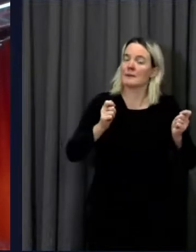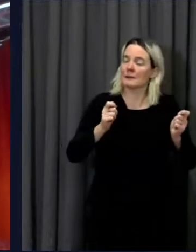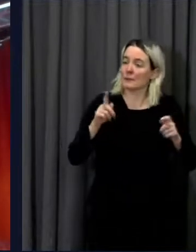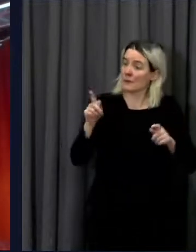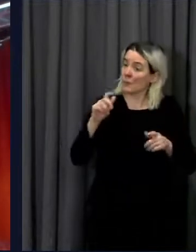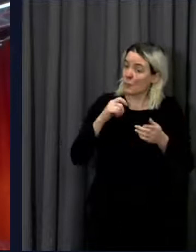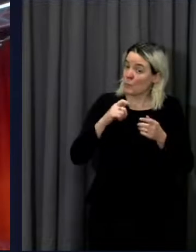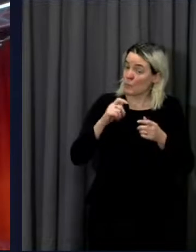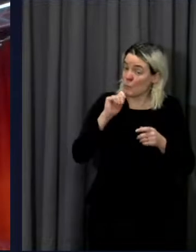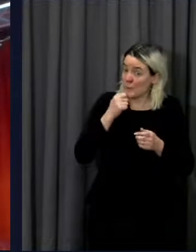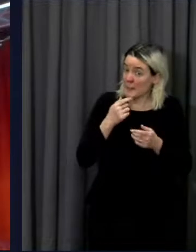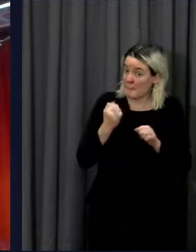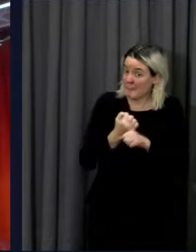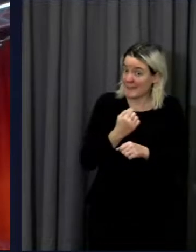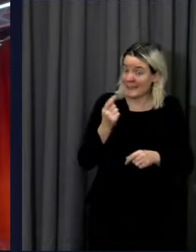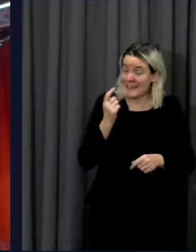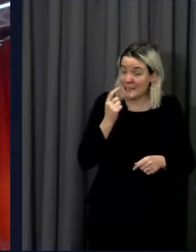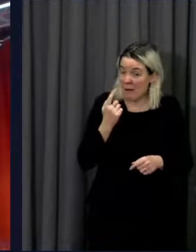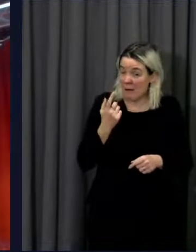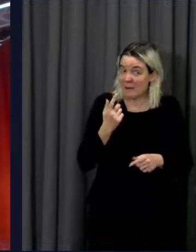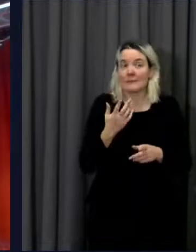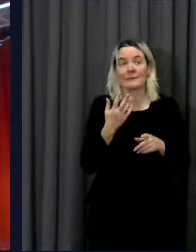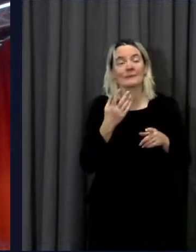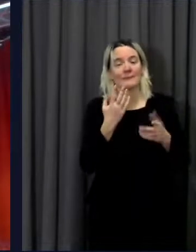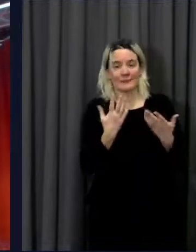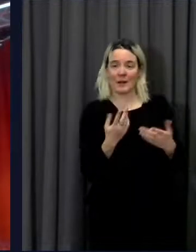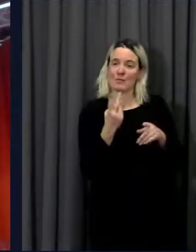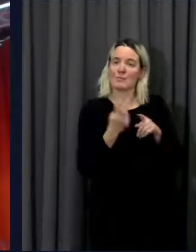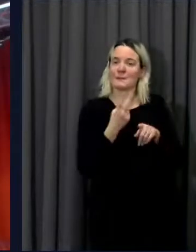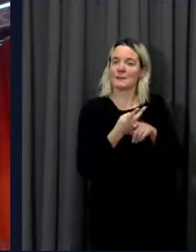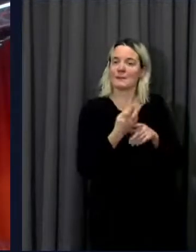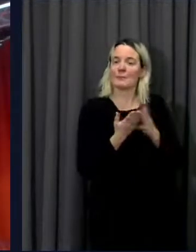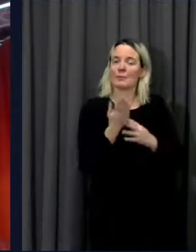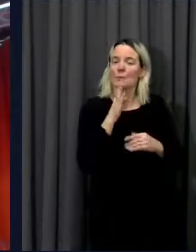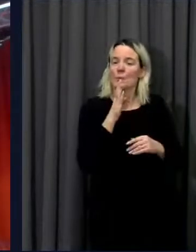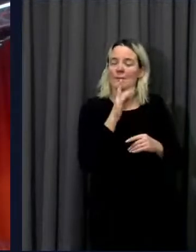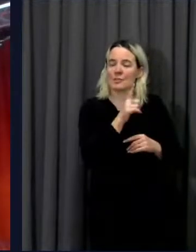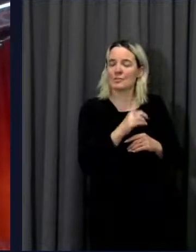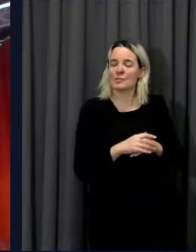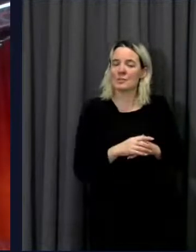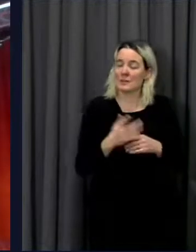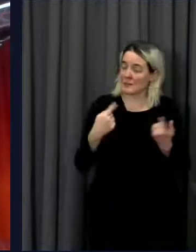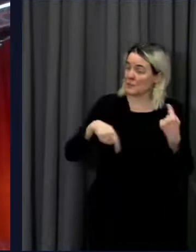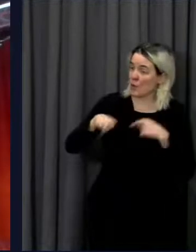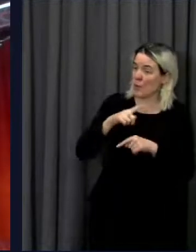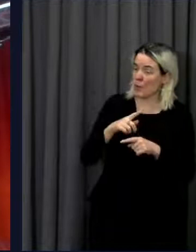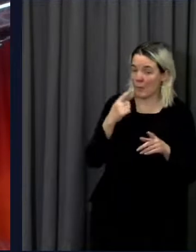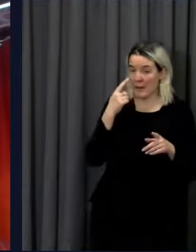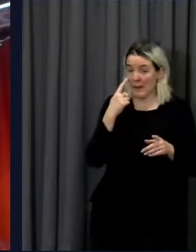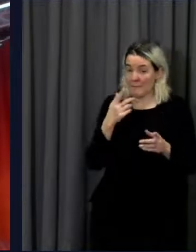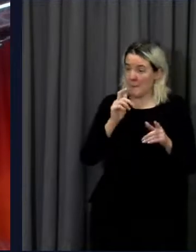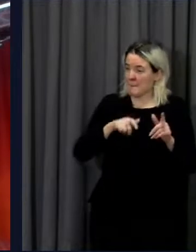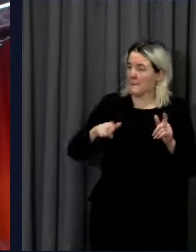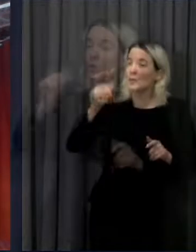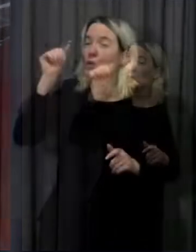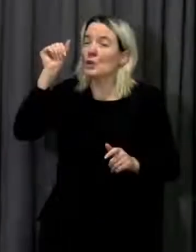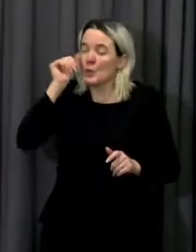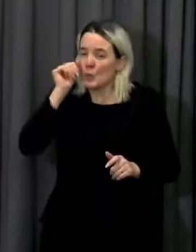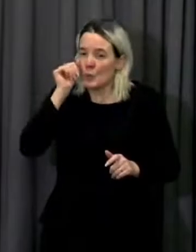house fyddai sa chi yn gallu roi dyddiad pin dan thrwy a bydd pobl yn gwybod a bydd y cyfan yn dod i ben bryd hynny